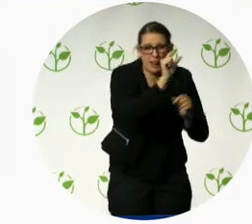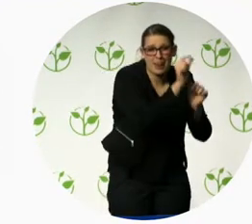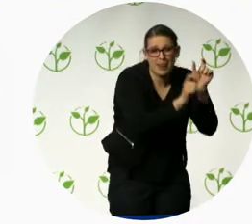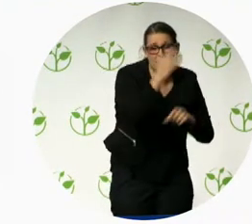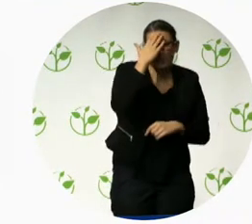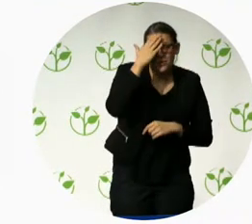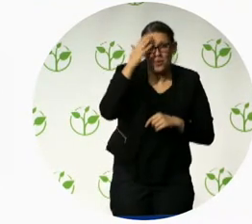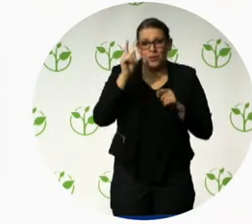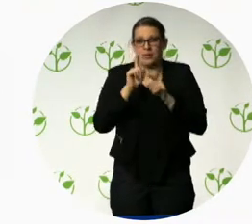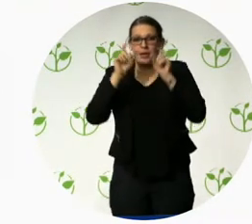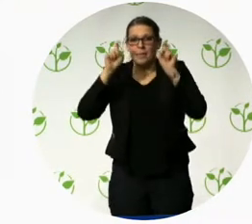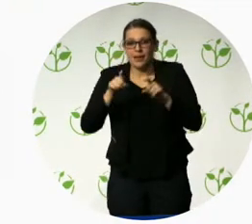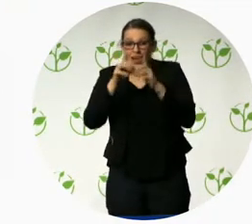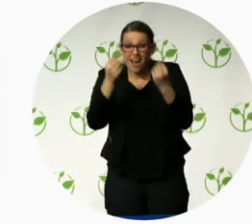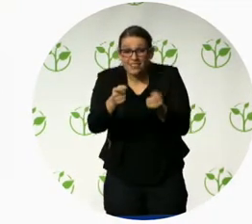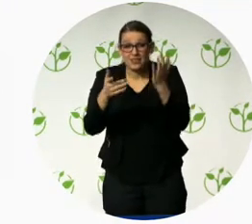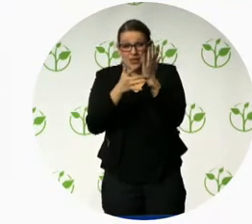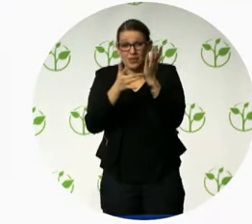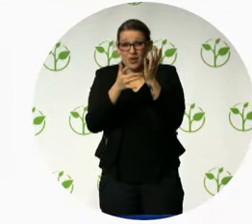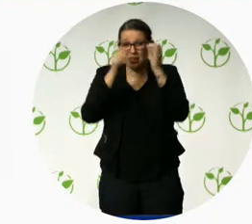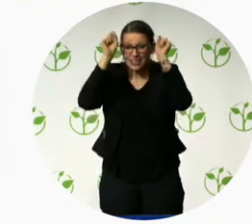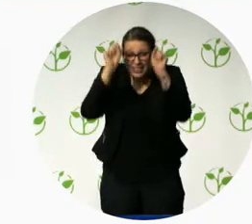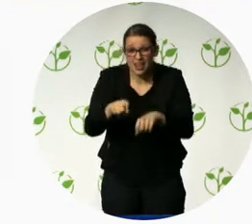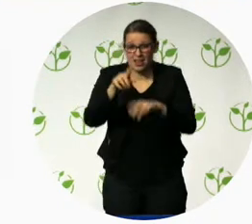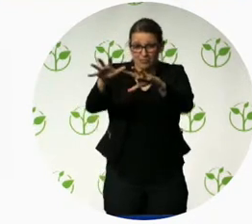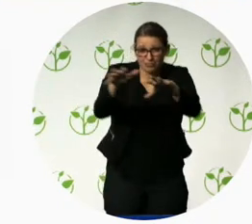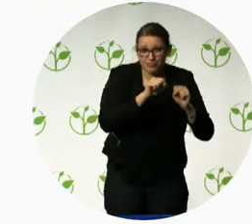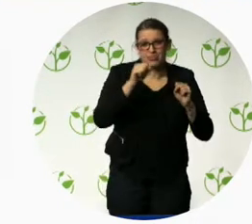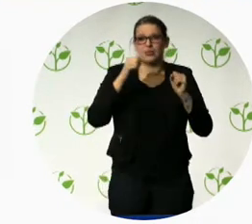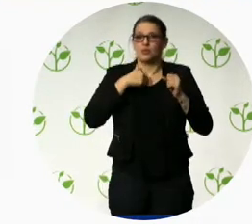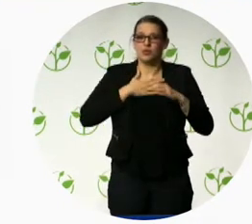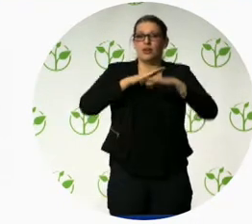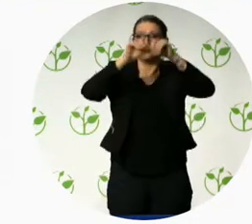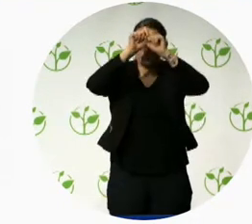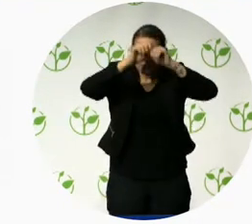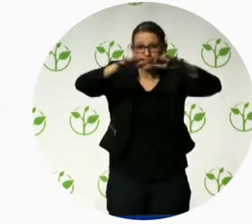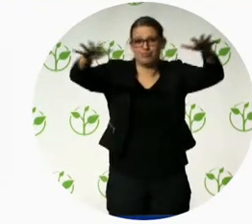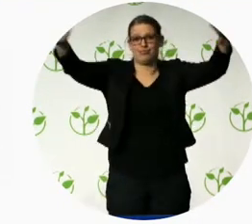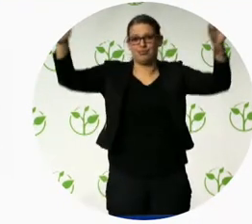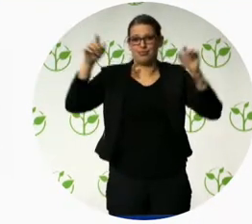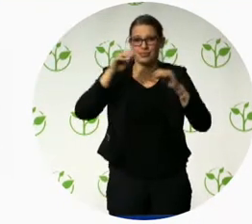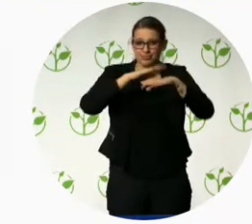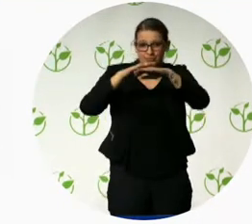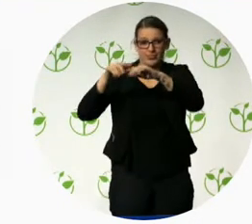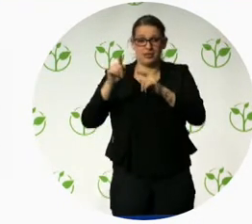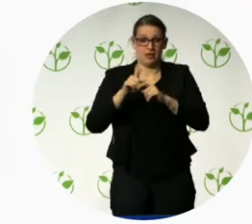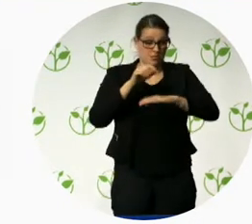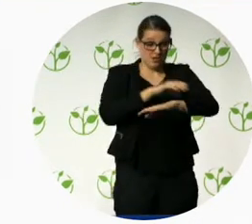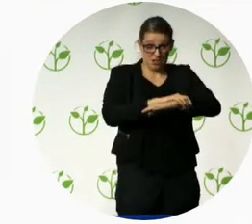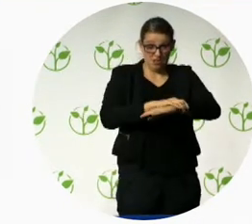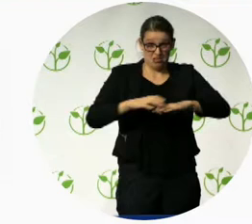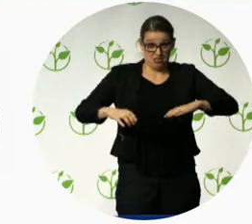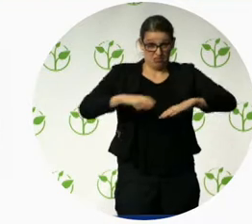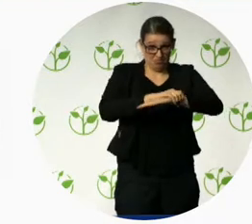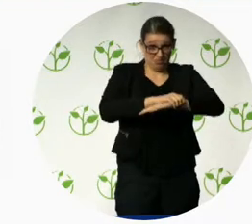When a school child breaks their wrists skateboarding, they should be leaving hospital and being told, hey, you've got to go back to school tomorrow, so dictate into